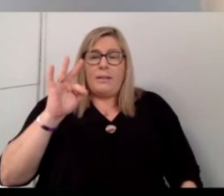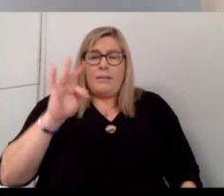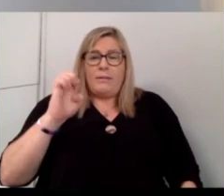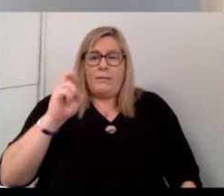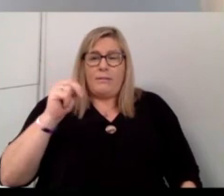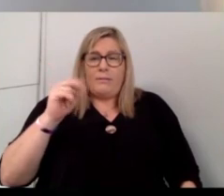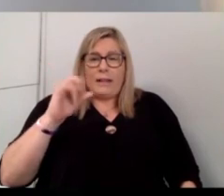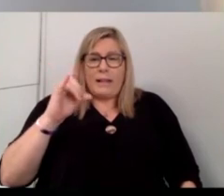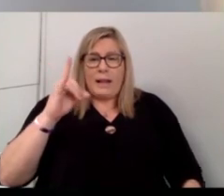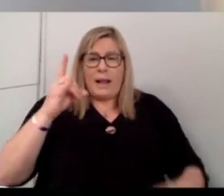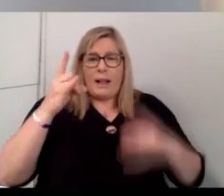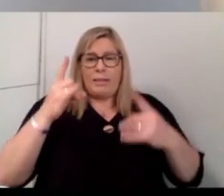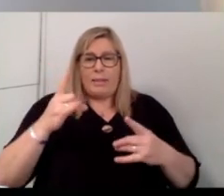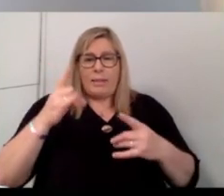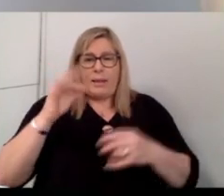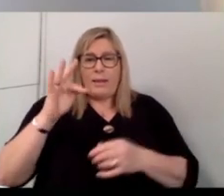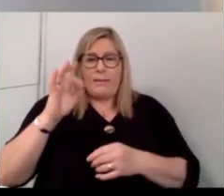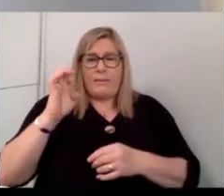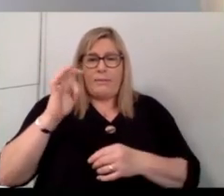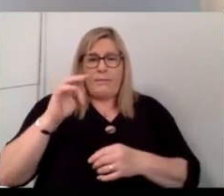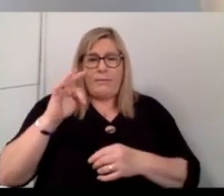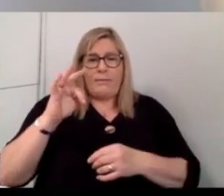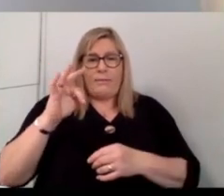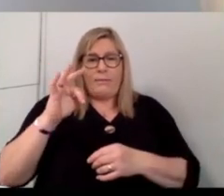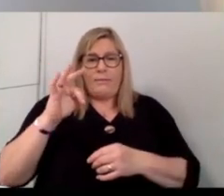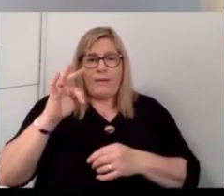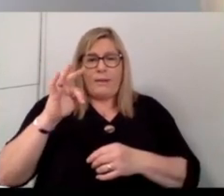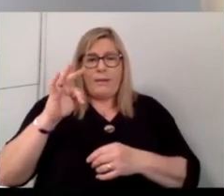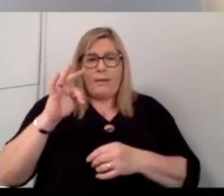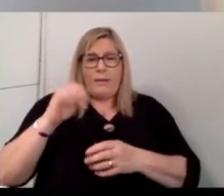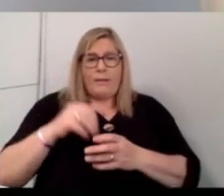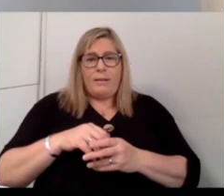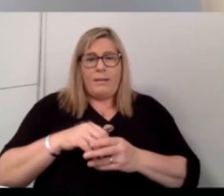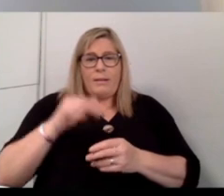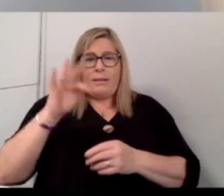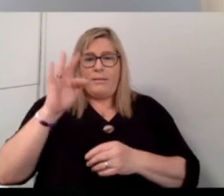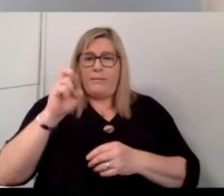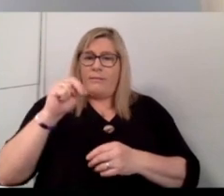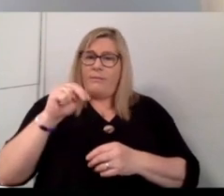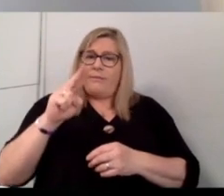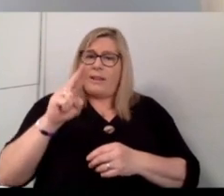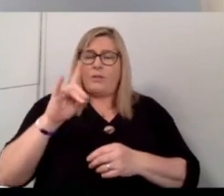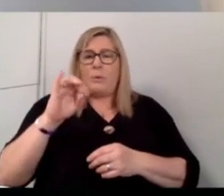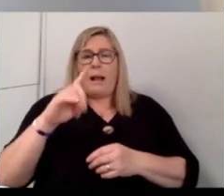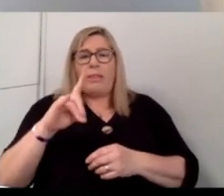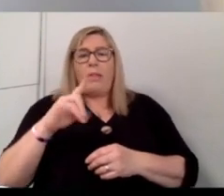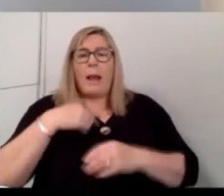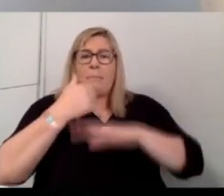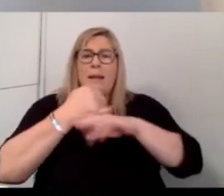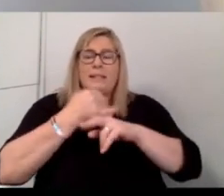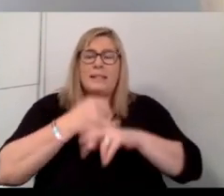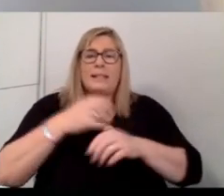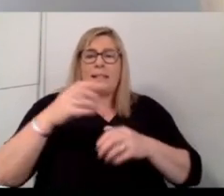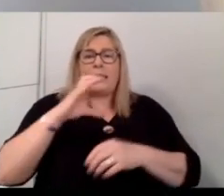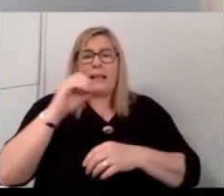to the equine industry. So horses, like stomach problems. And yeah, I'm based in County Neve, but I go to college in Cork. I'm in